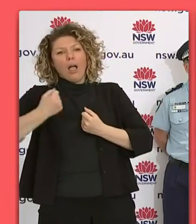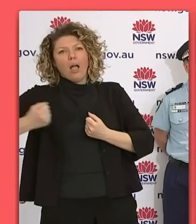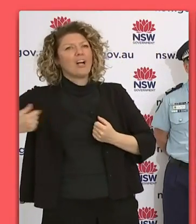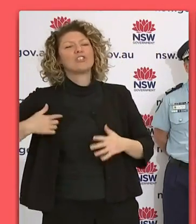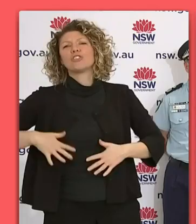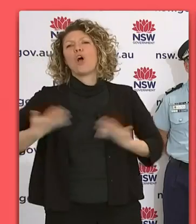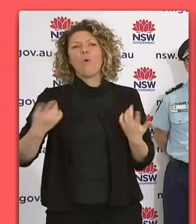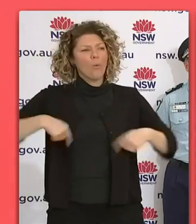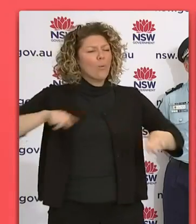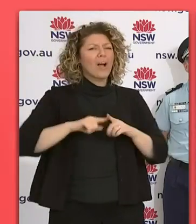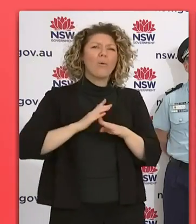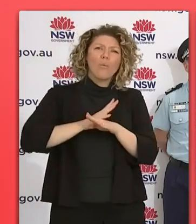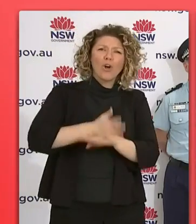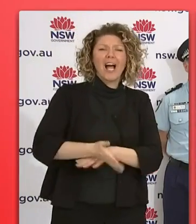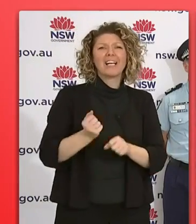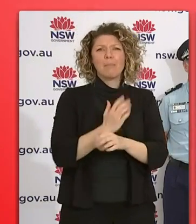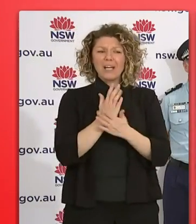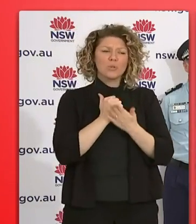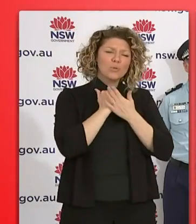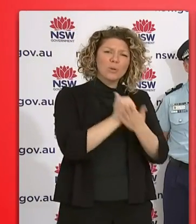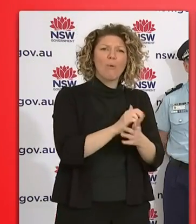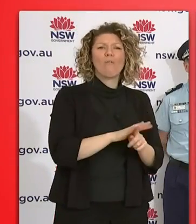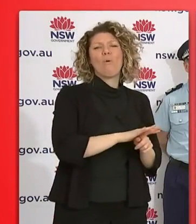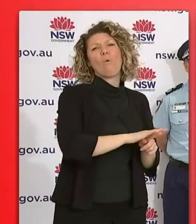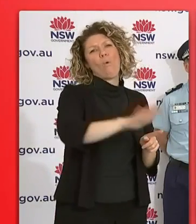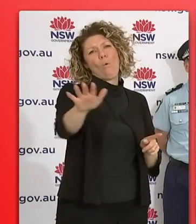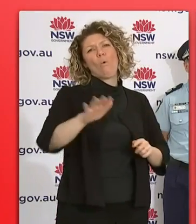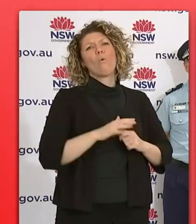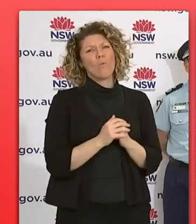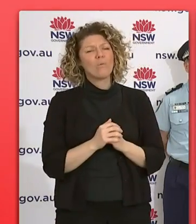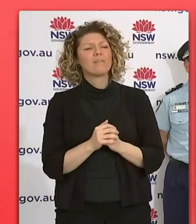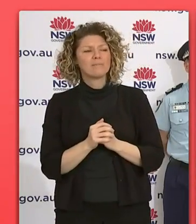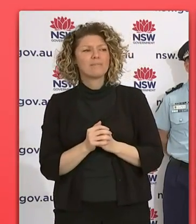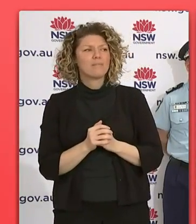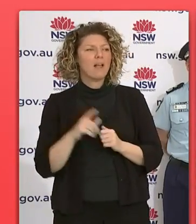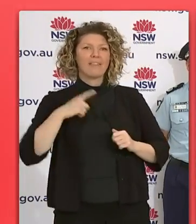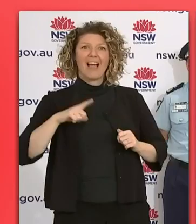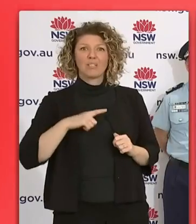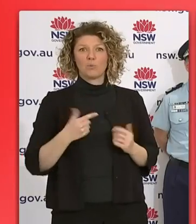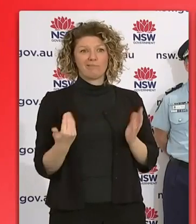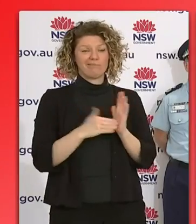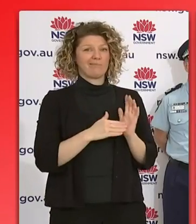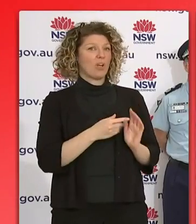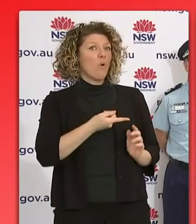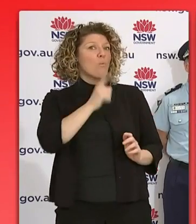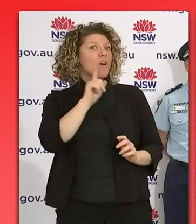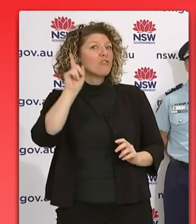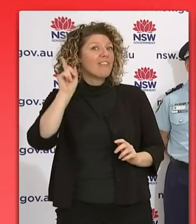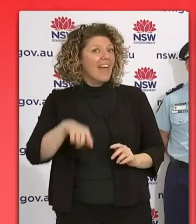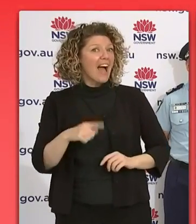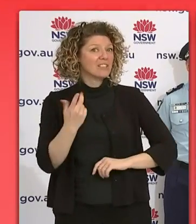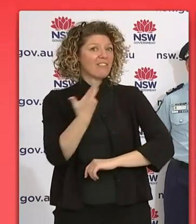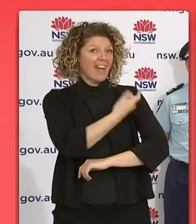very hard to make sure we put resources in those areas that are needed. And that's why those extra 100,000 vaccines to